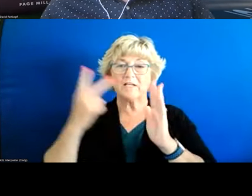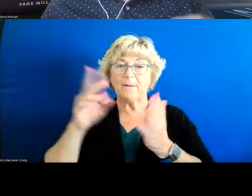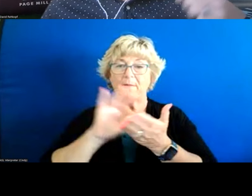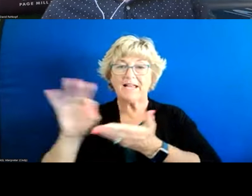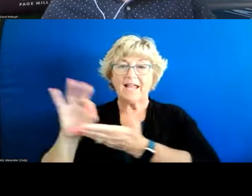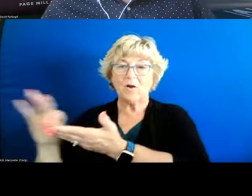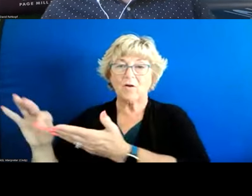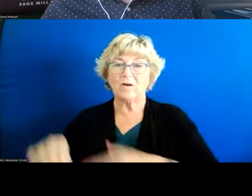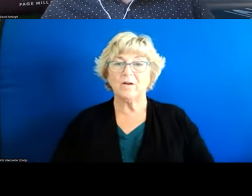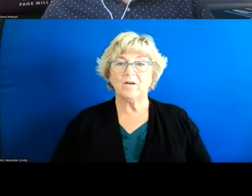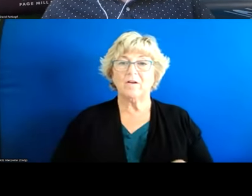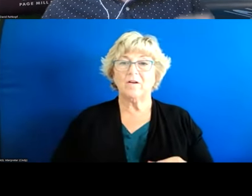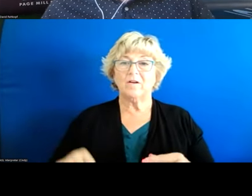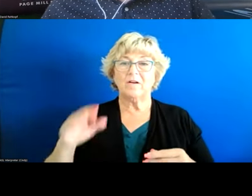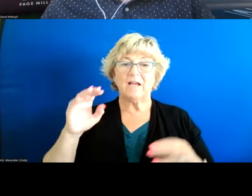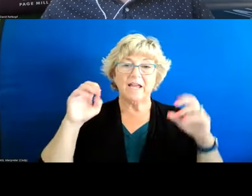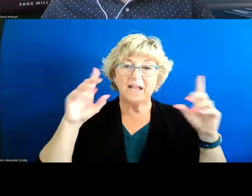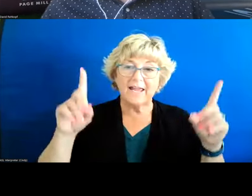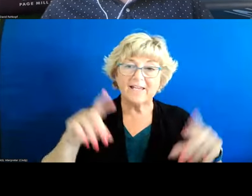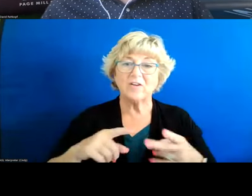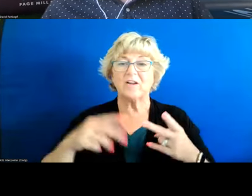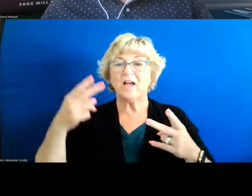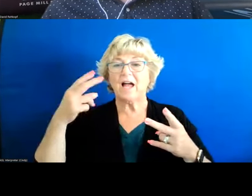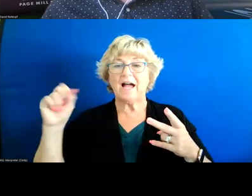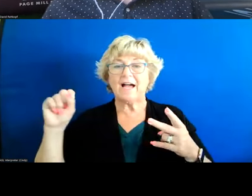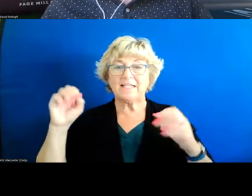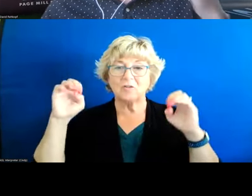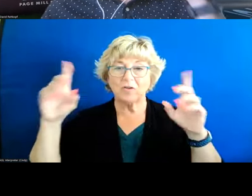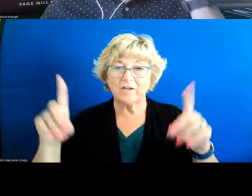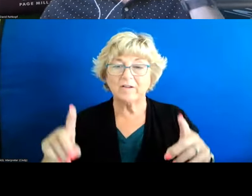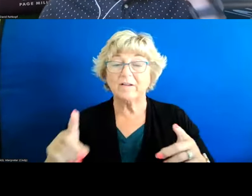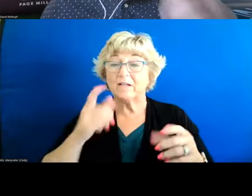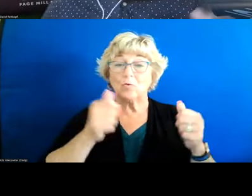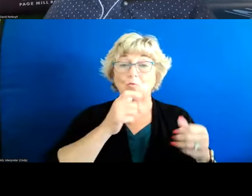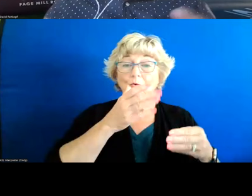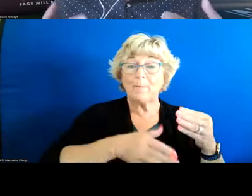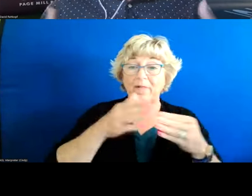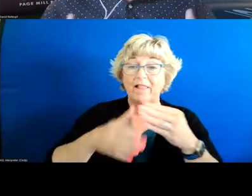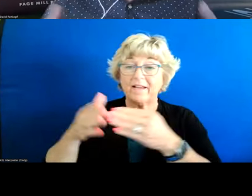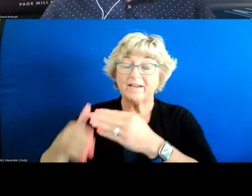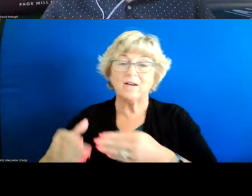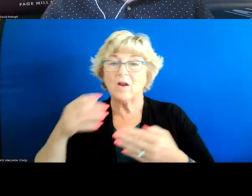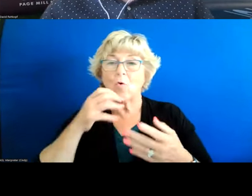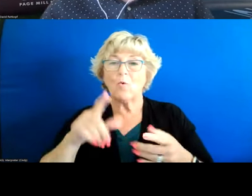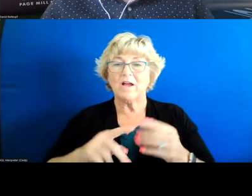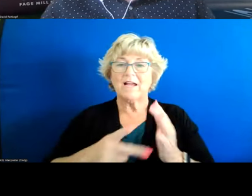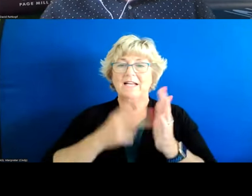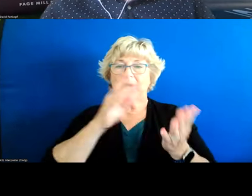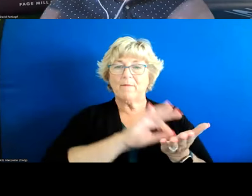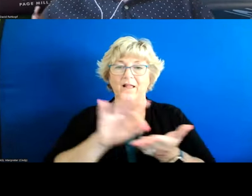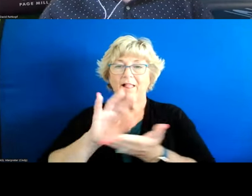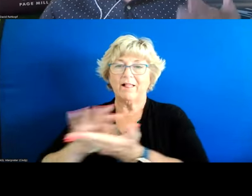uh tertiary education and high school education uh completion rate and so we kind of didn't want to be double counting